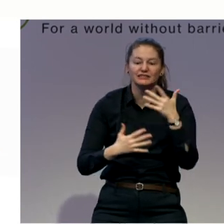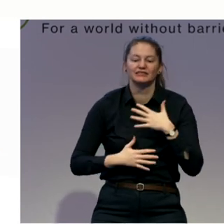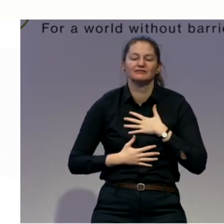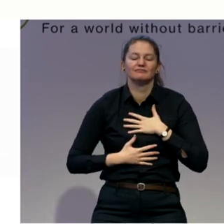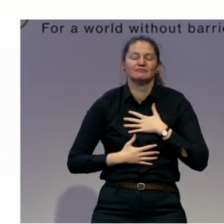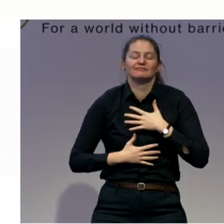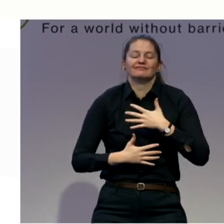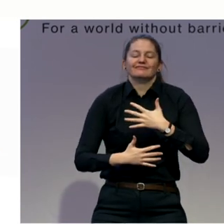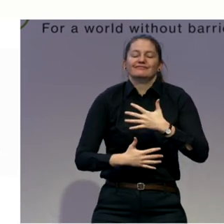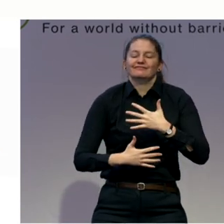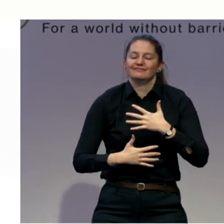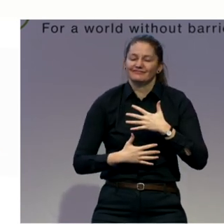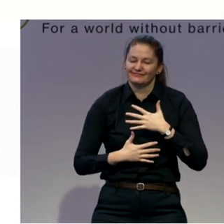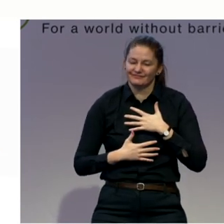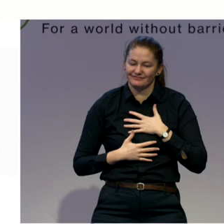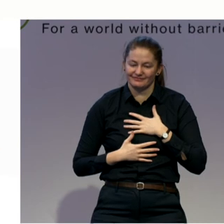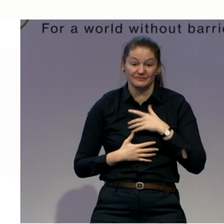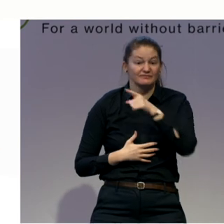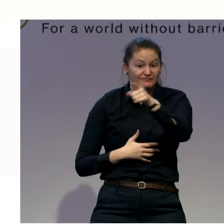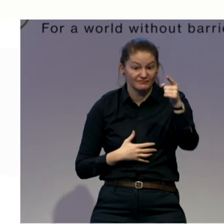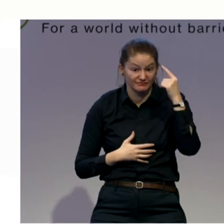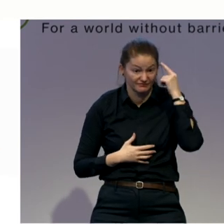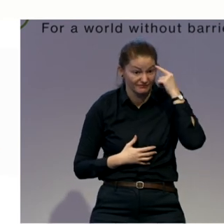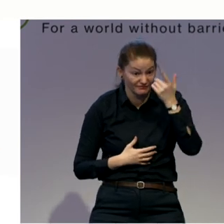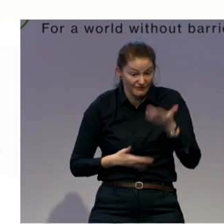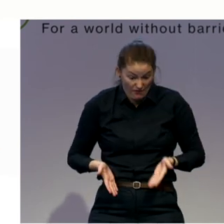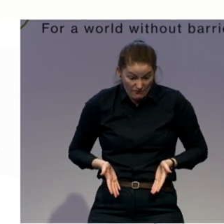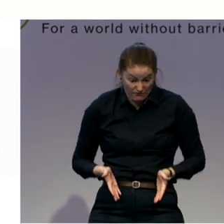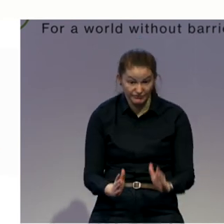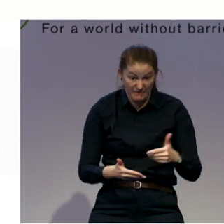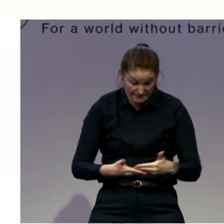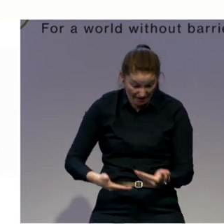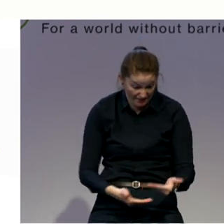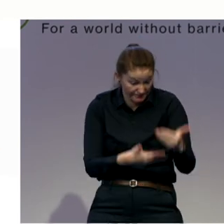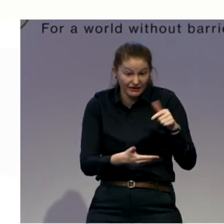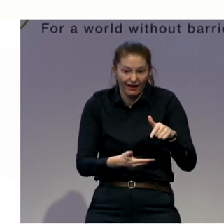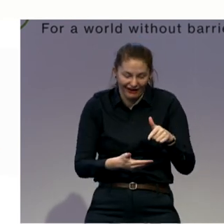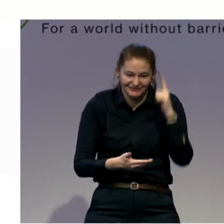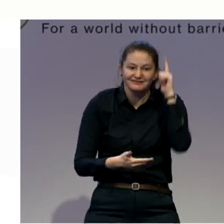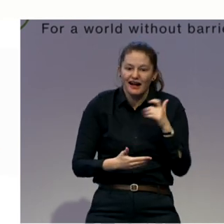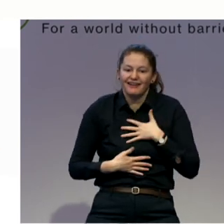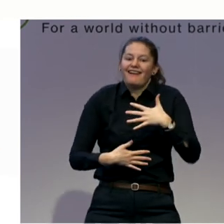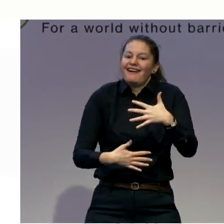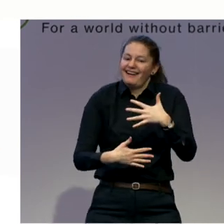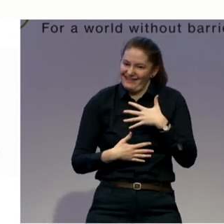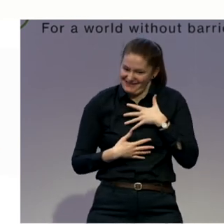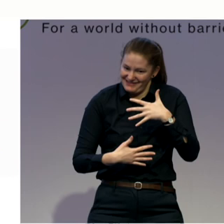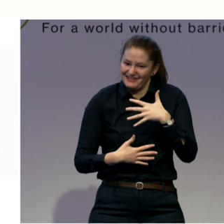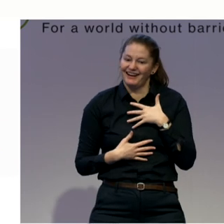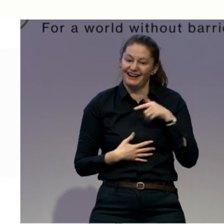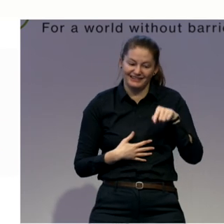breath. Correct? Yes. And breathing heals. Whenever you get